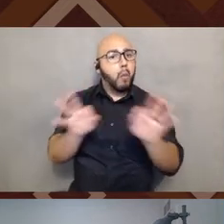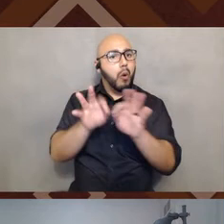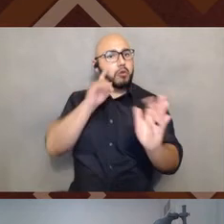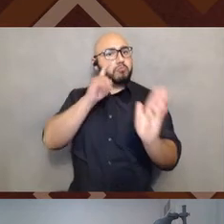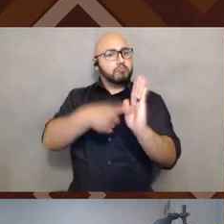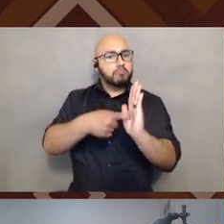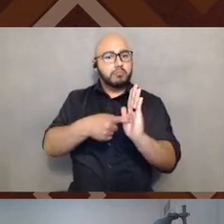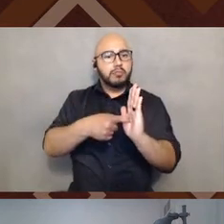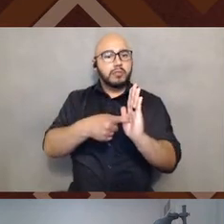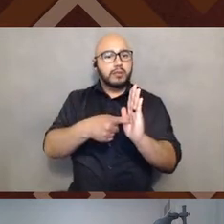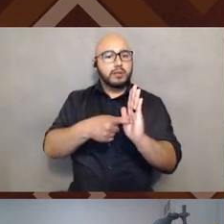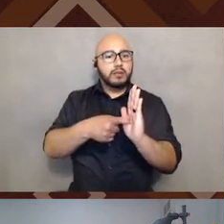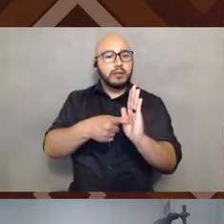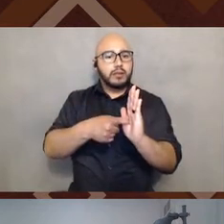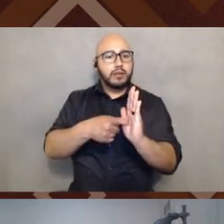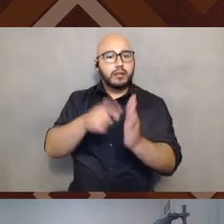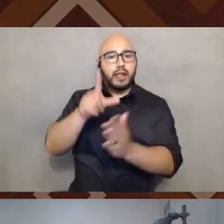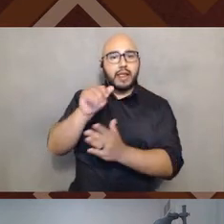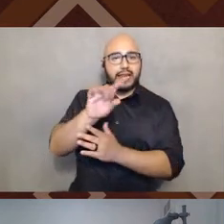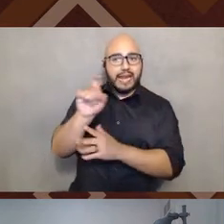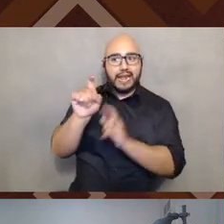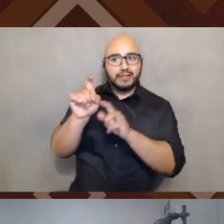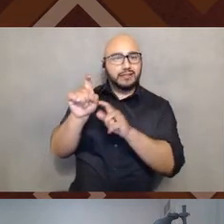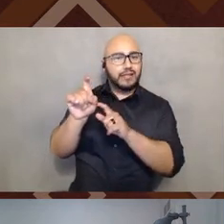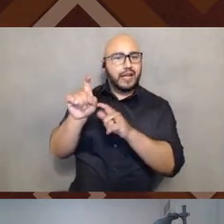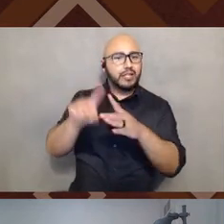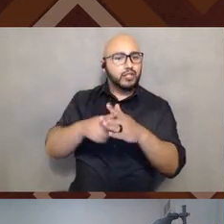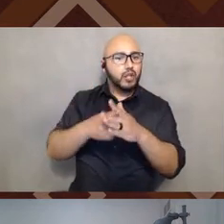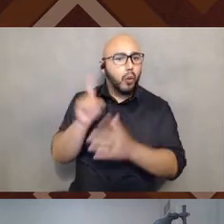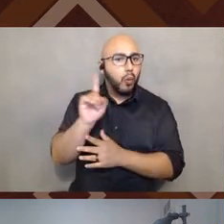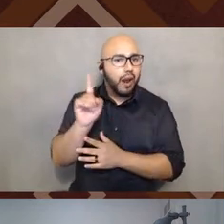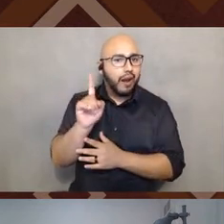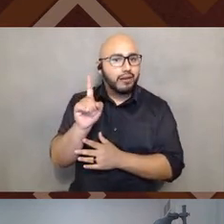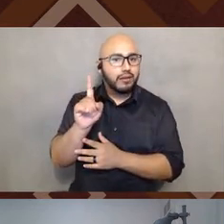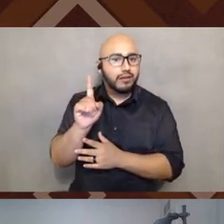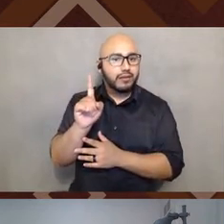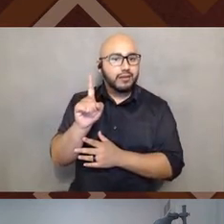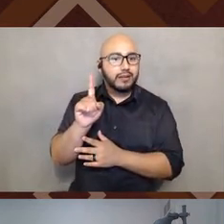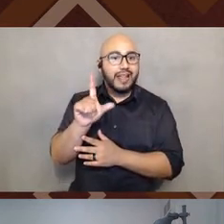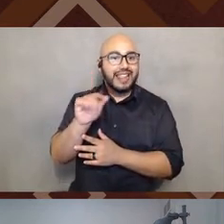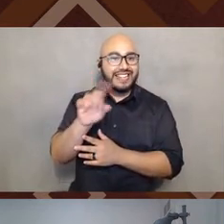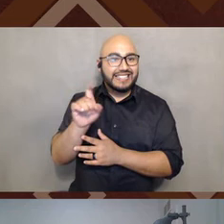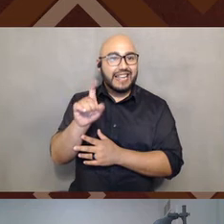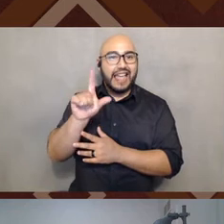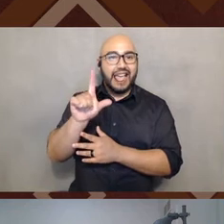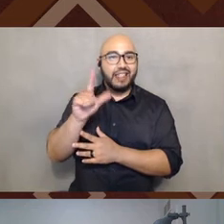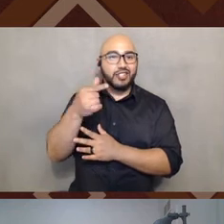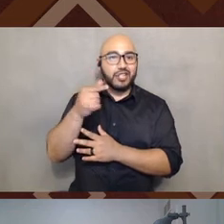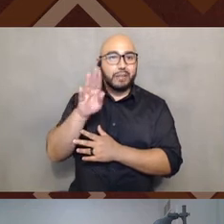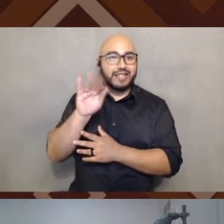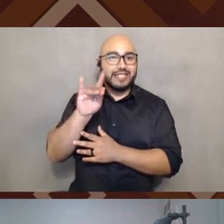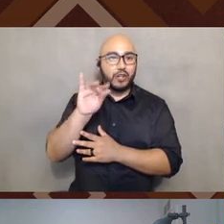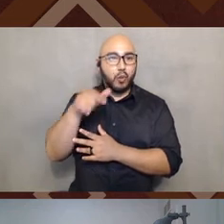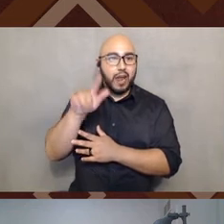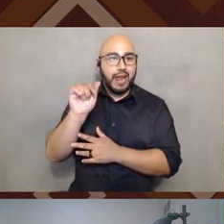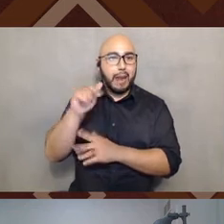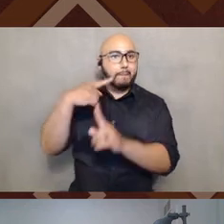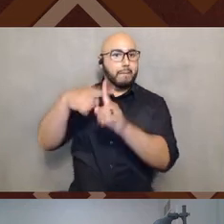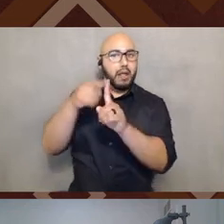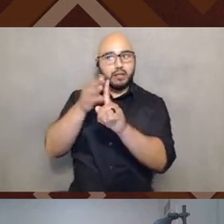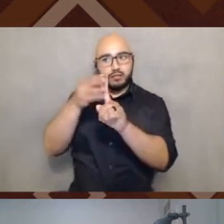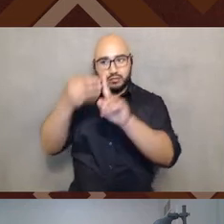it's, you know, that it's a term that starts off within the Latinx LGBTQIA plus community. Um,